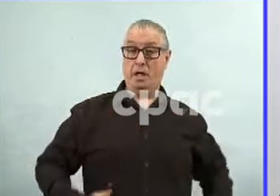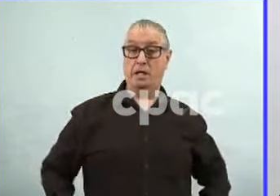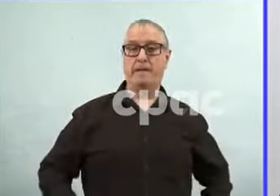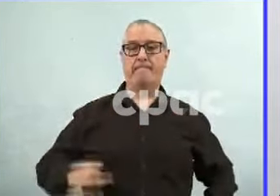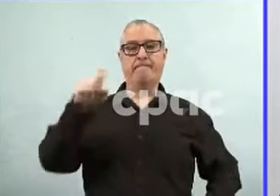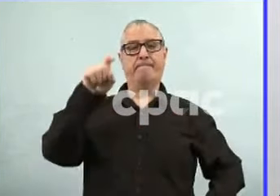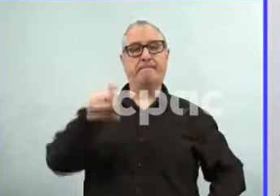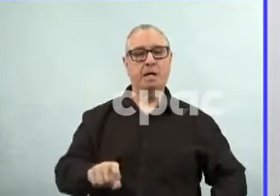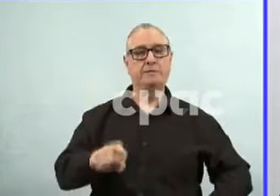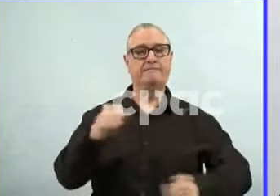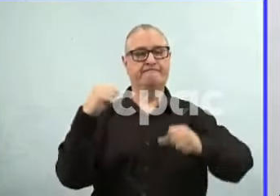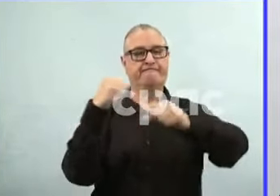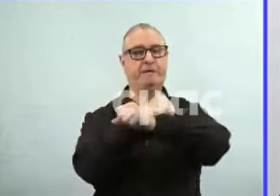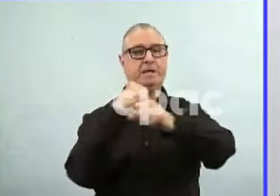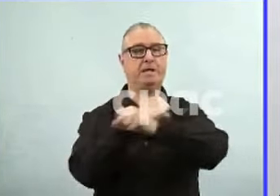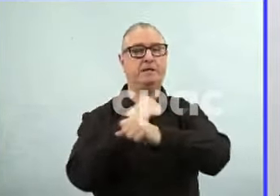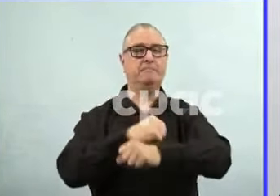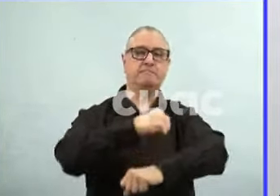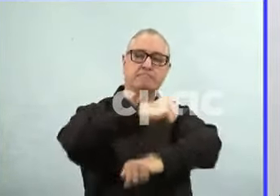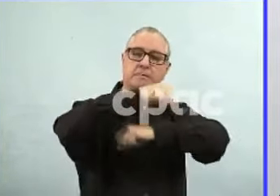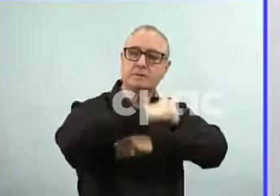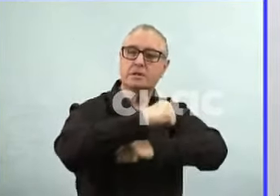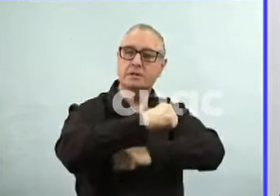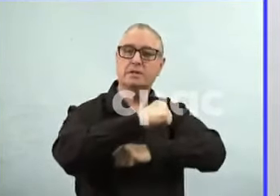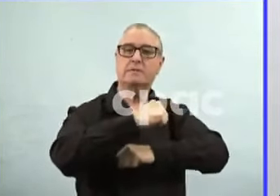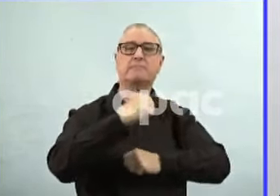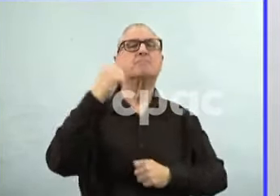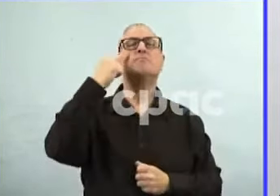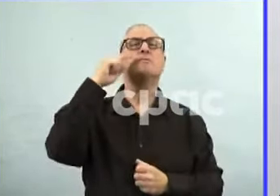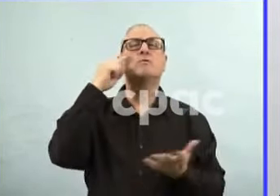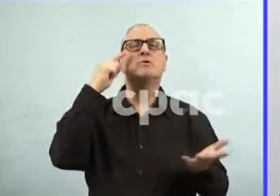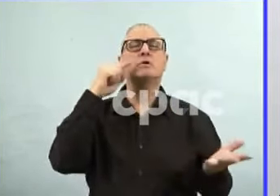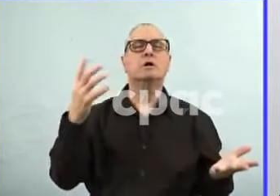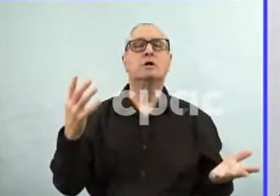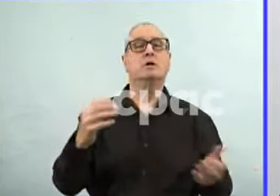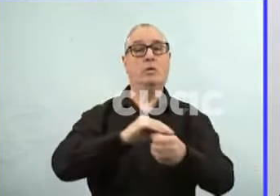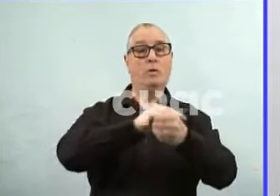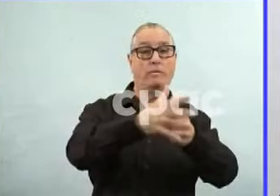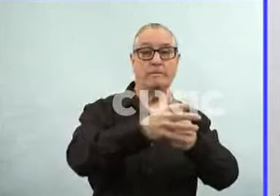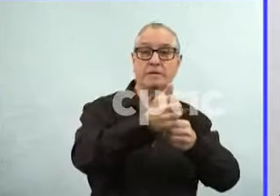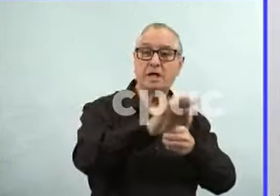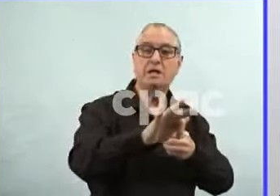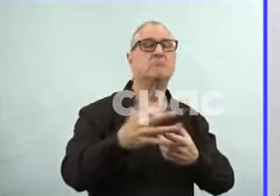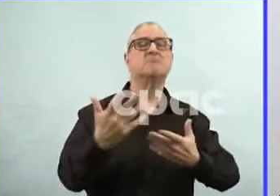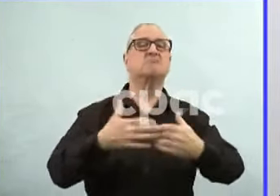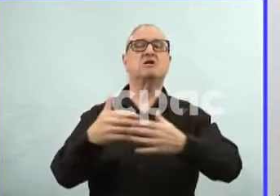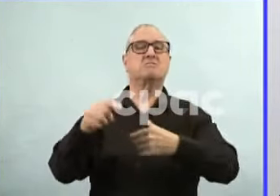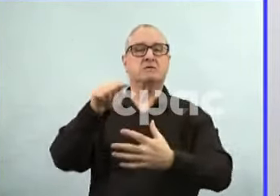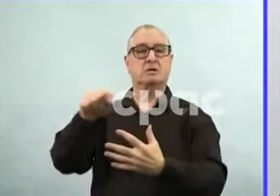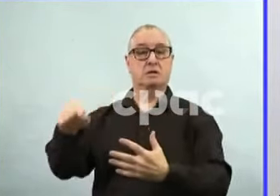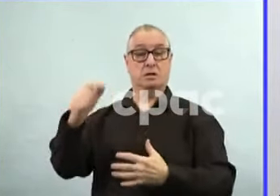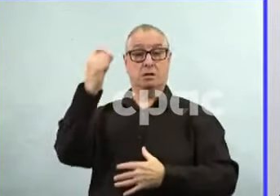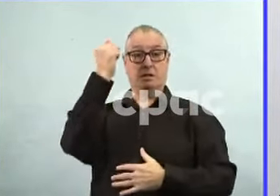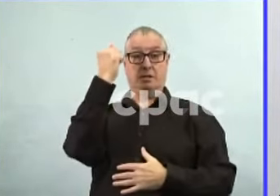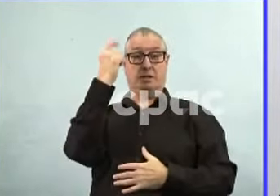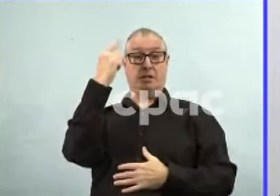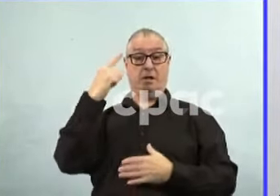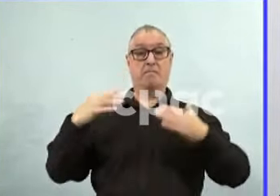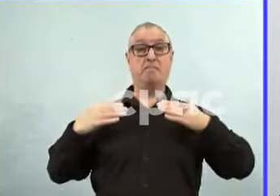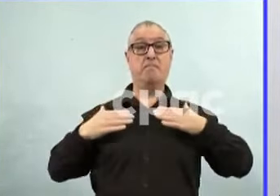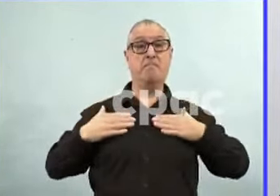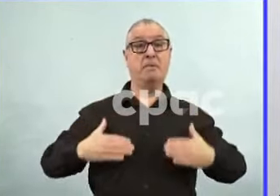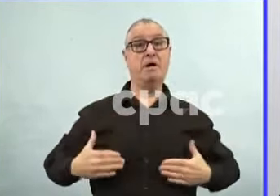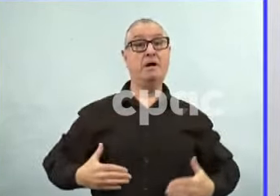ability to later in life start up again with a new response. The immune system will respond to the infection or the